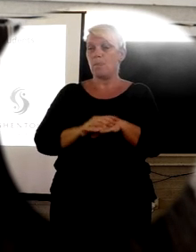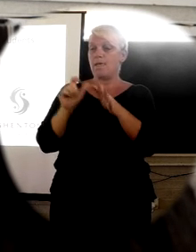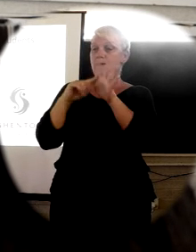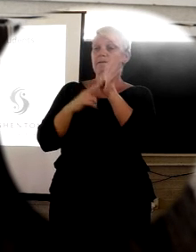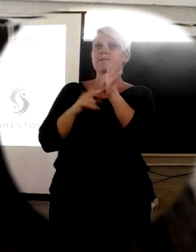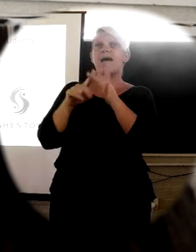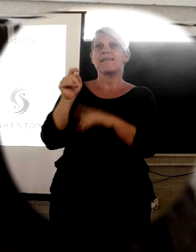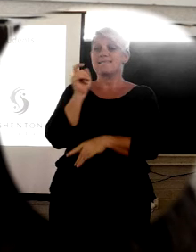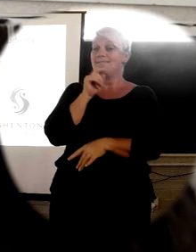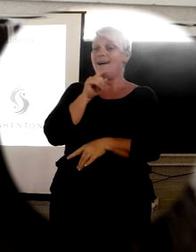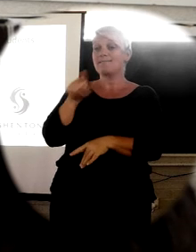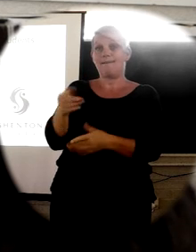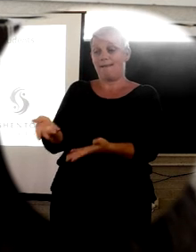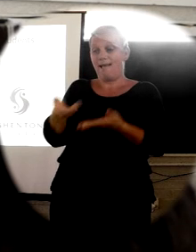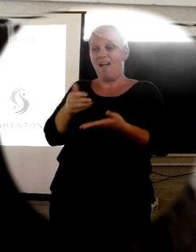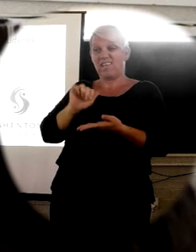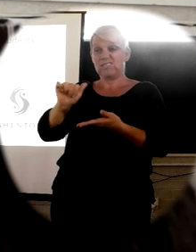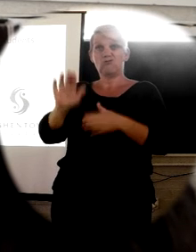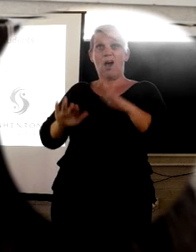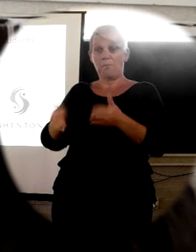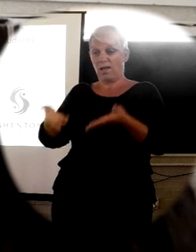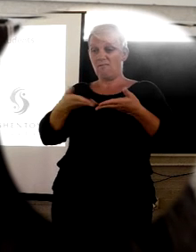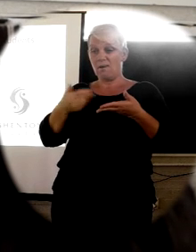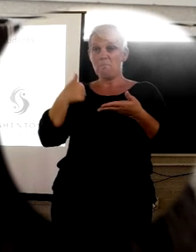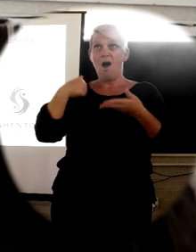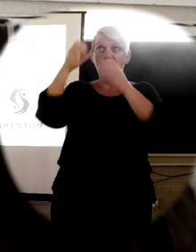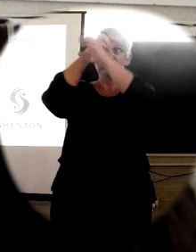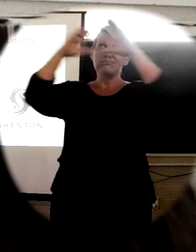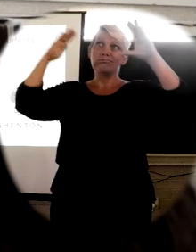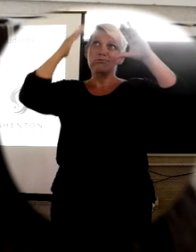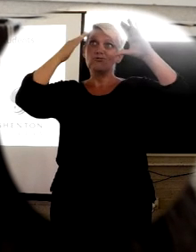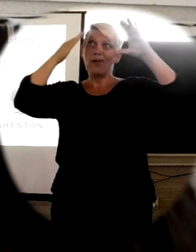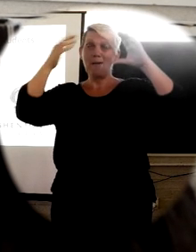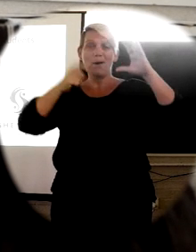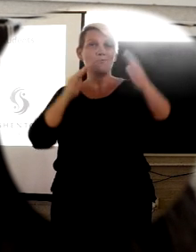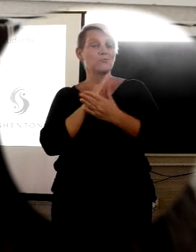son gave the drums to me and my dream came true and I was happy.